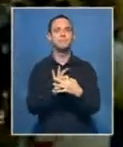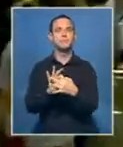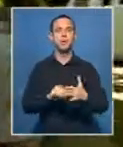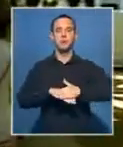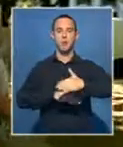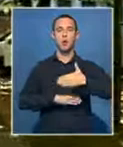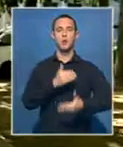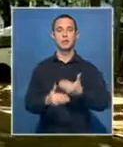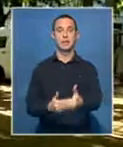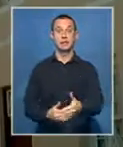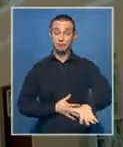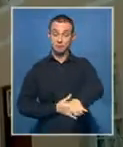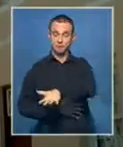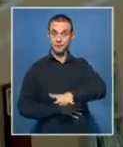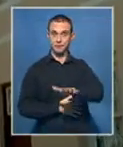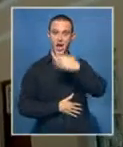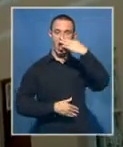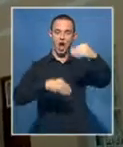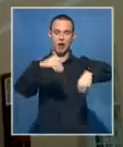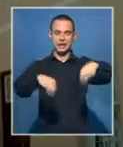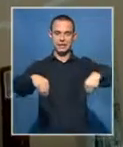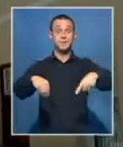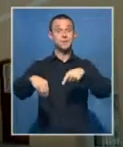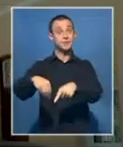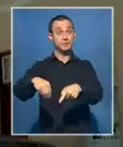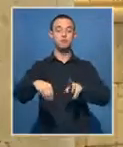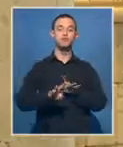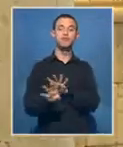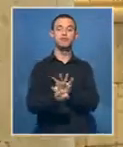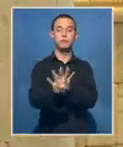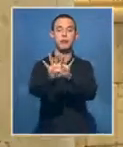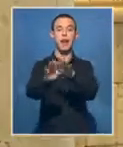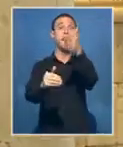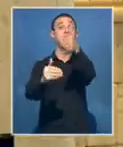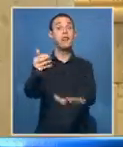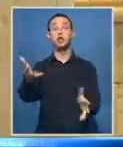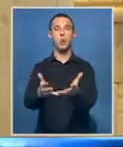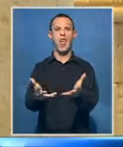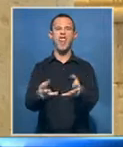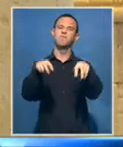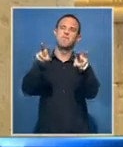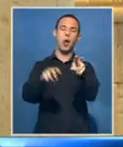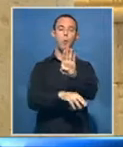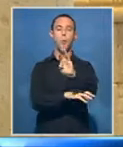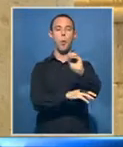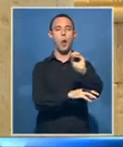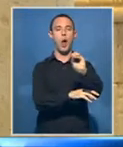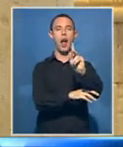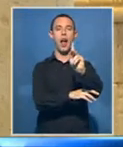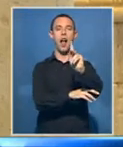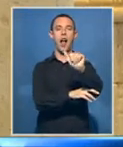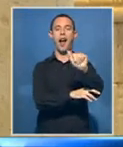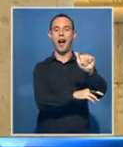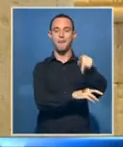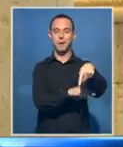proceeded to the garden shawl. It ended in the book up. God says oh mankind, my creations, people, I